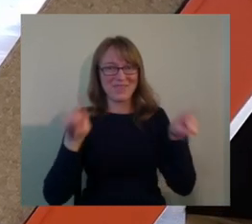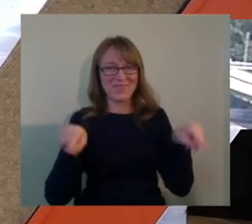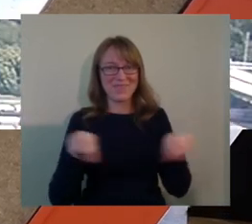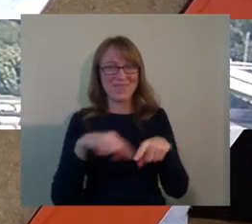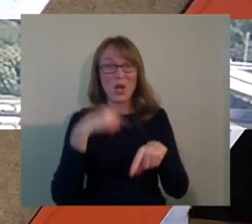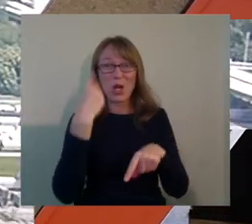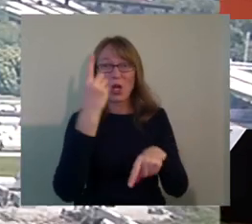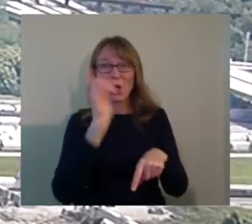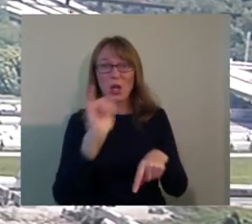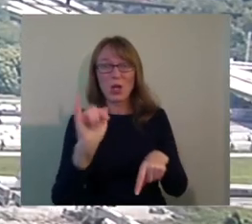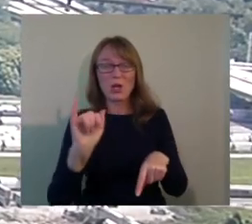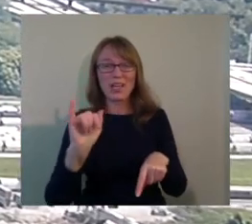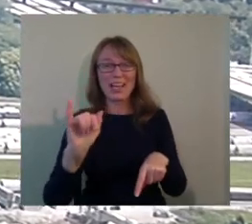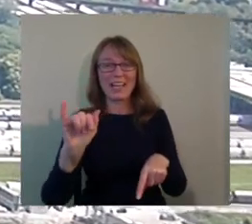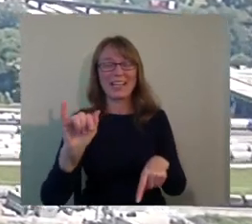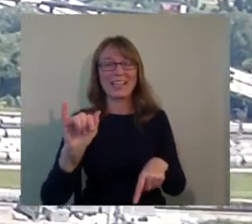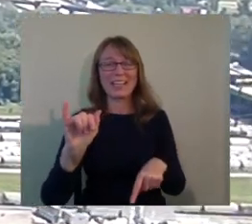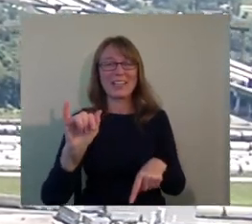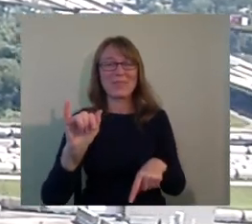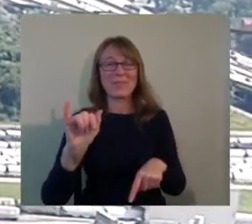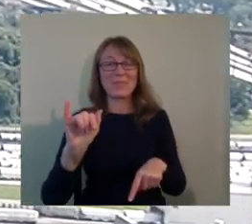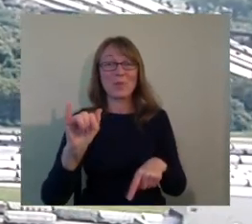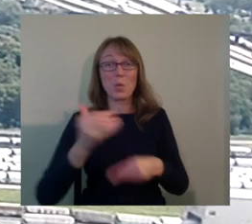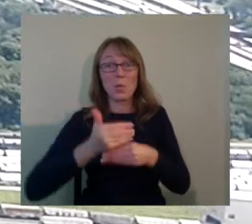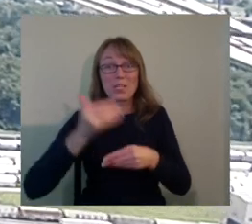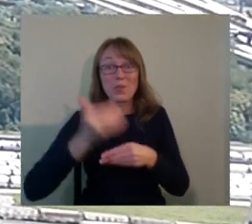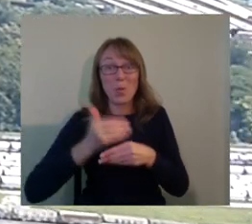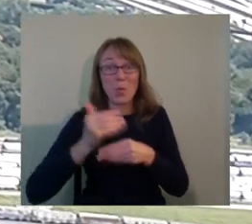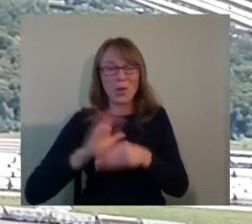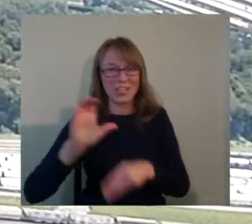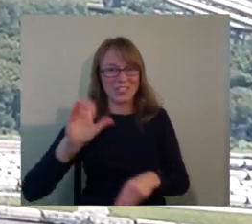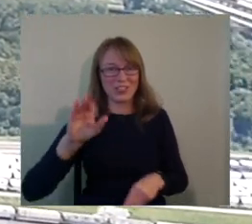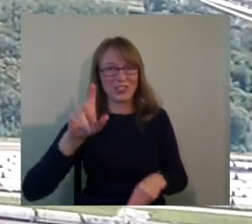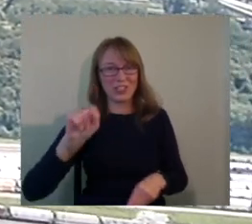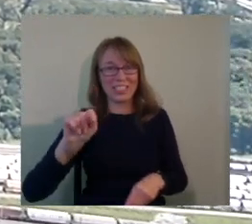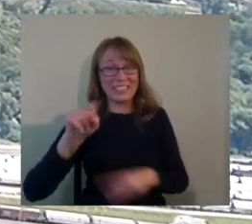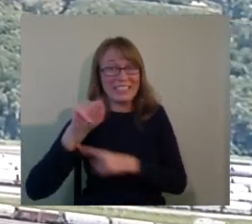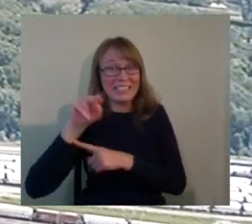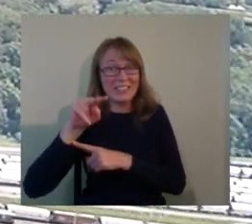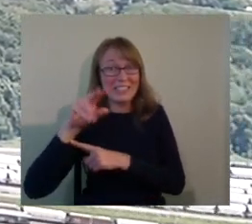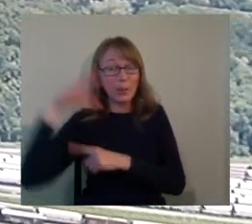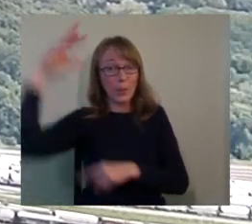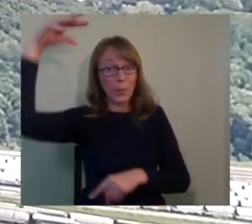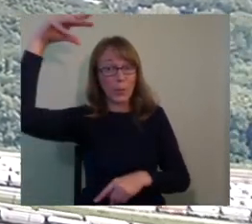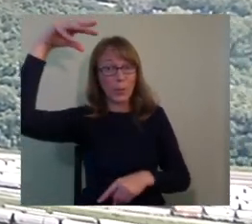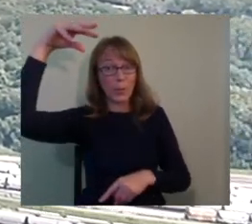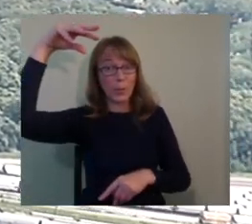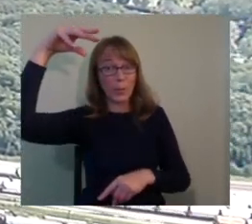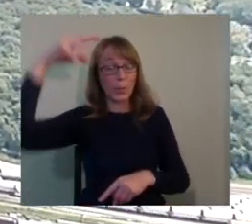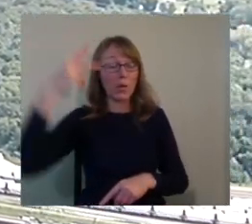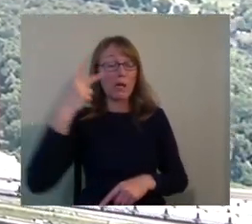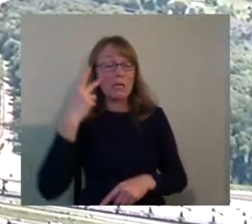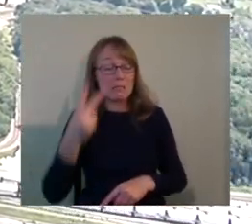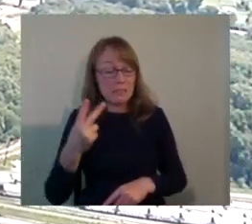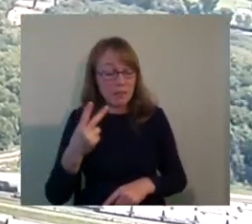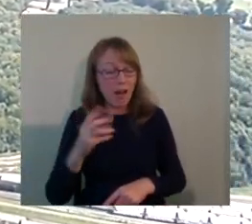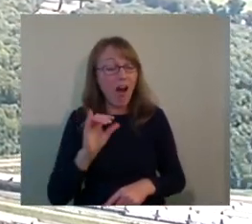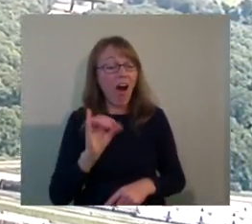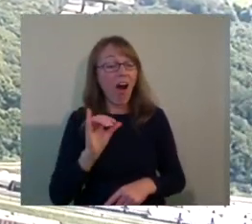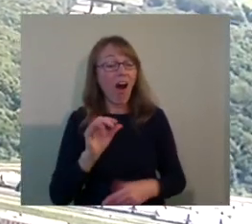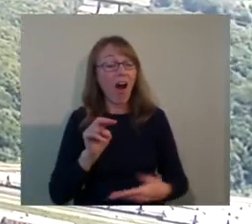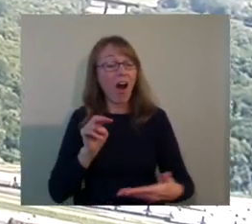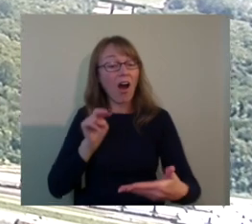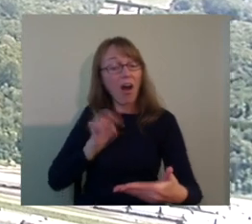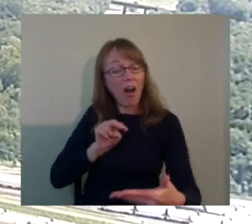that are showing you what is in fact going on today. They change with the weather, they change with the crowds and so forth. So it is